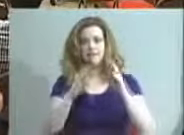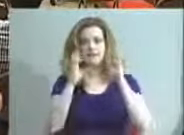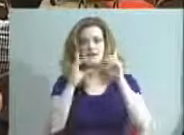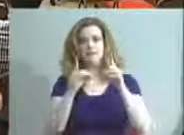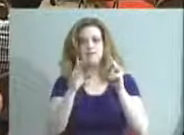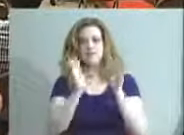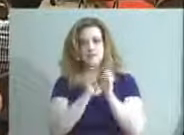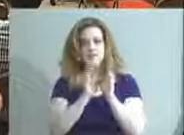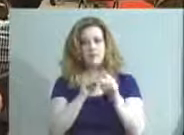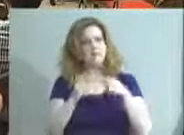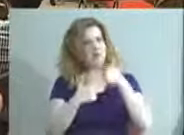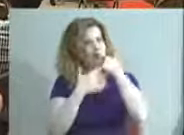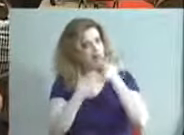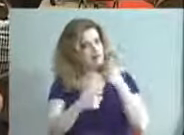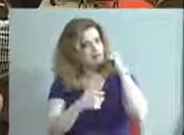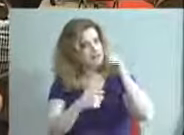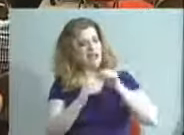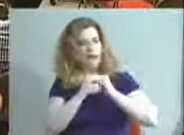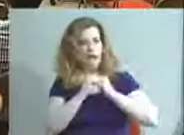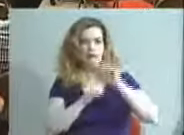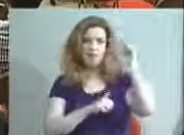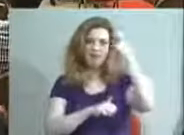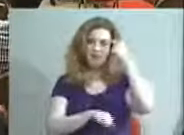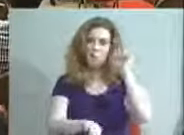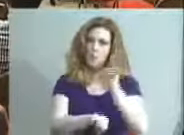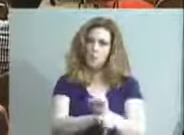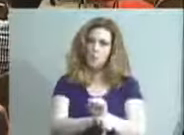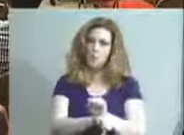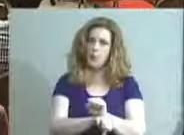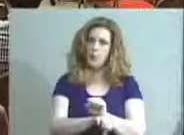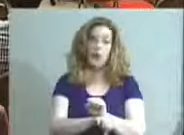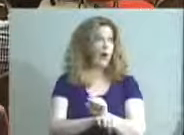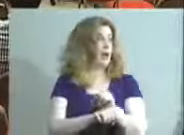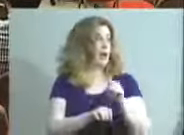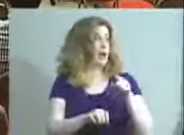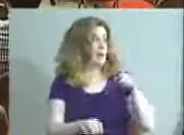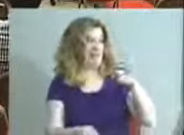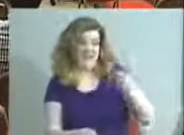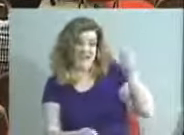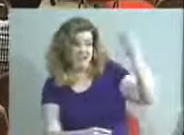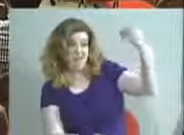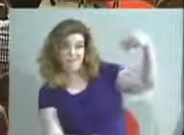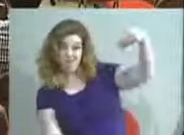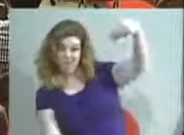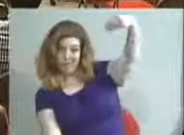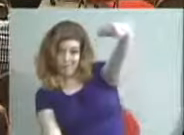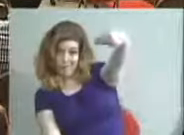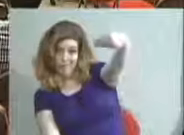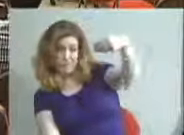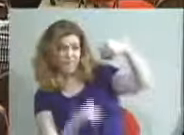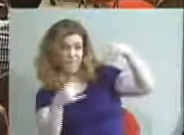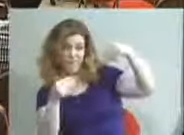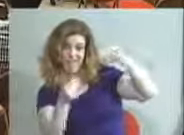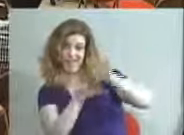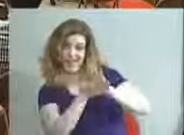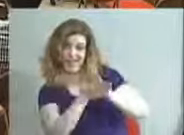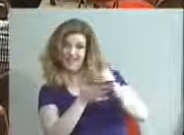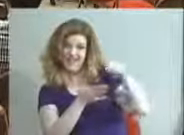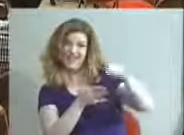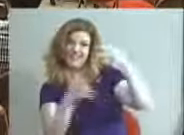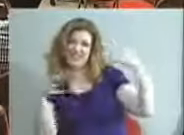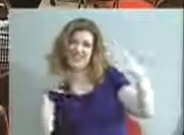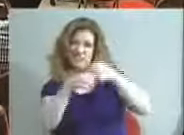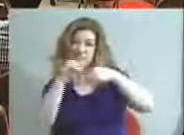interesting to see our government at work. This right here is a summary of, there is a lot of